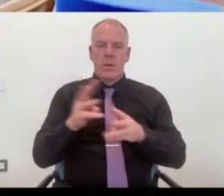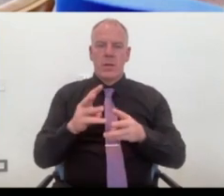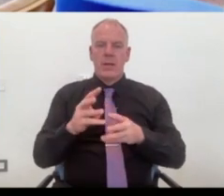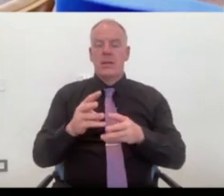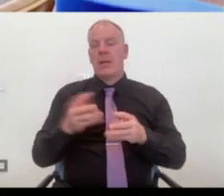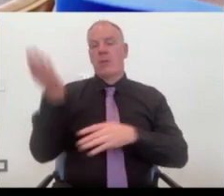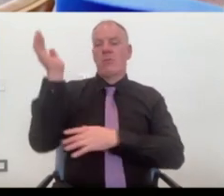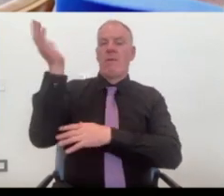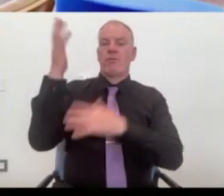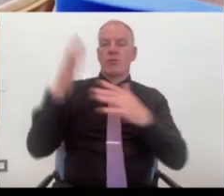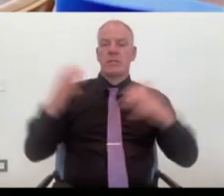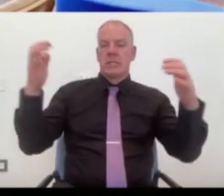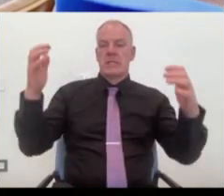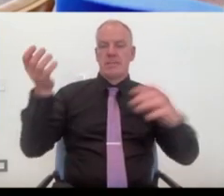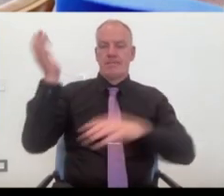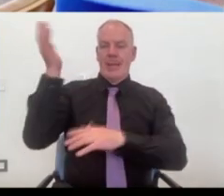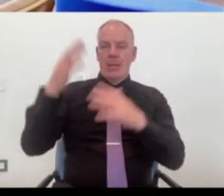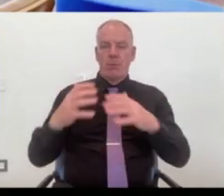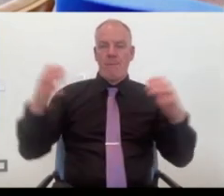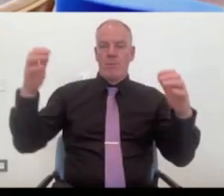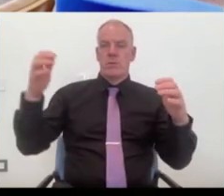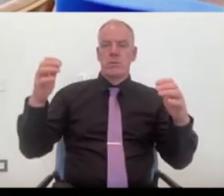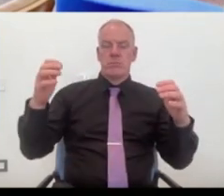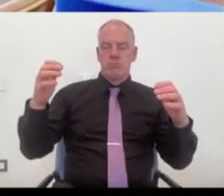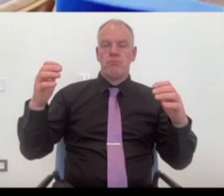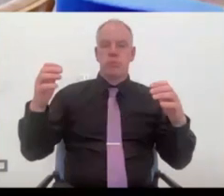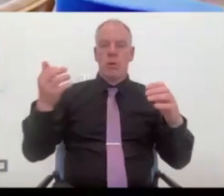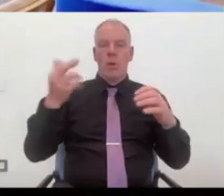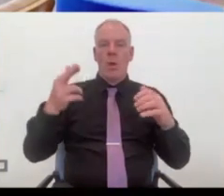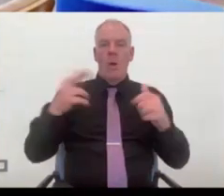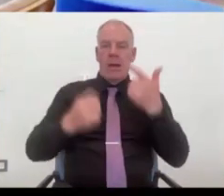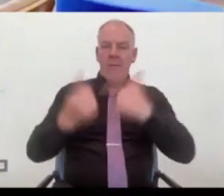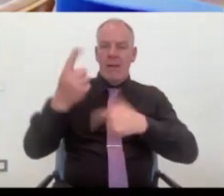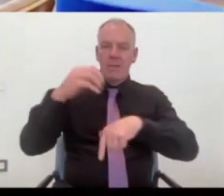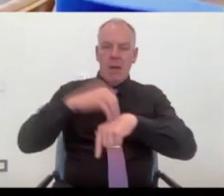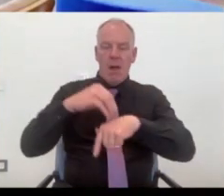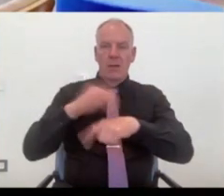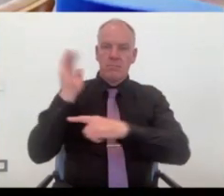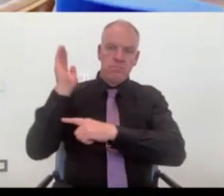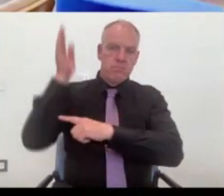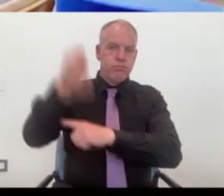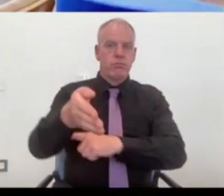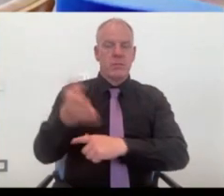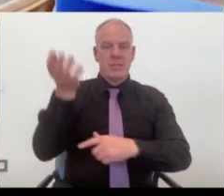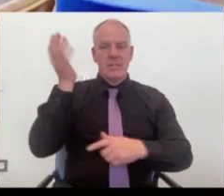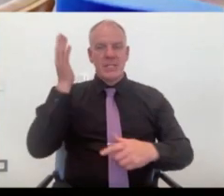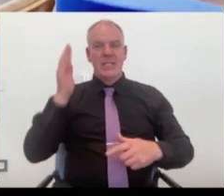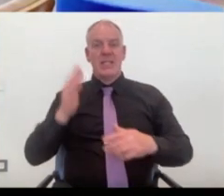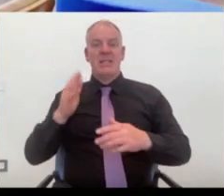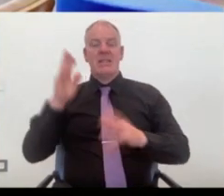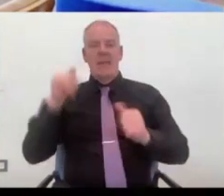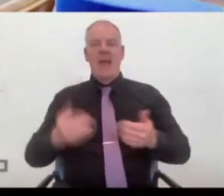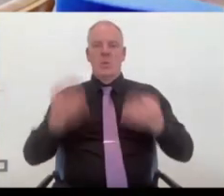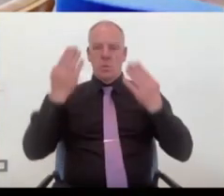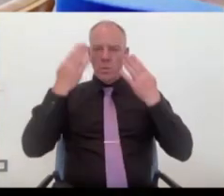conferences and, you know, events where I can actually really, really demonstrate